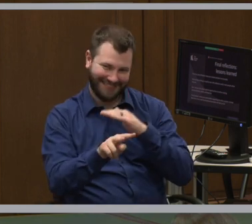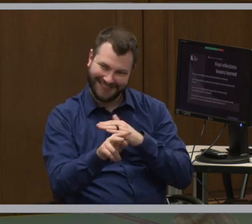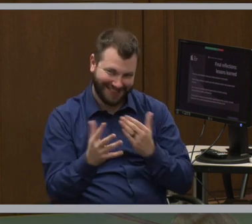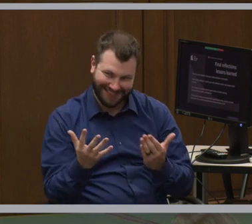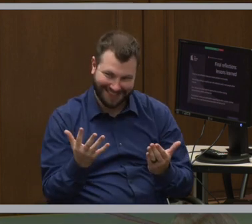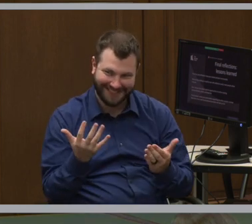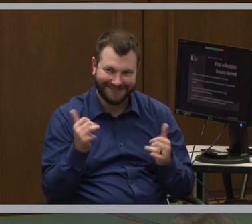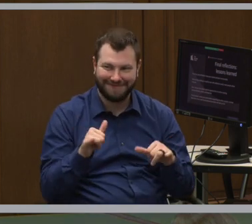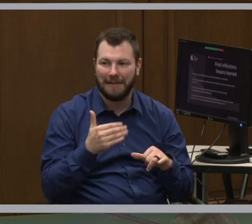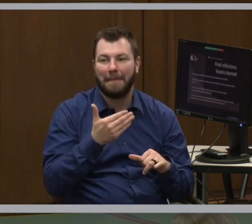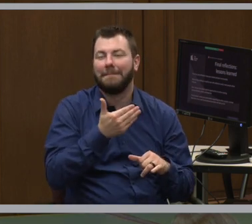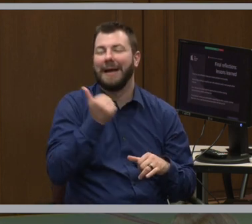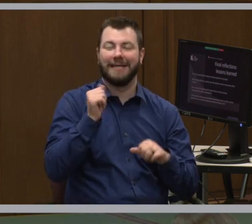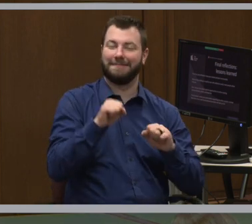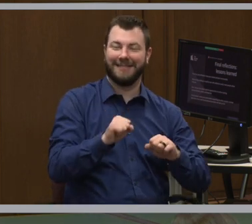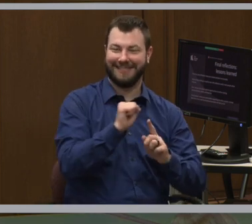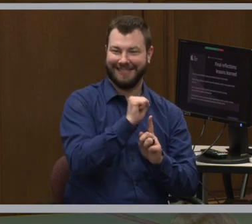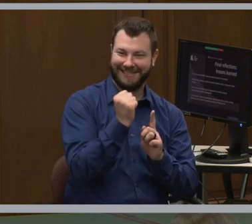best of circumstances.